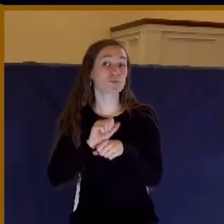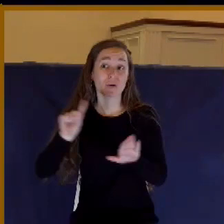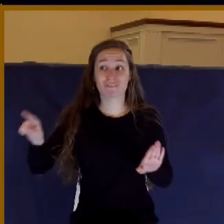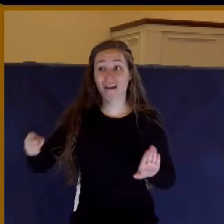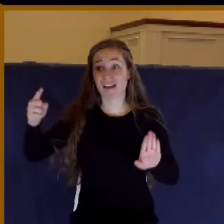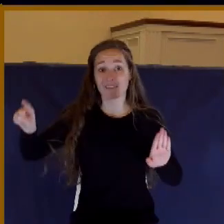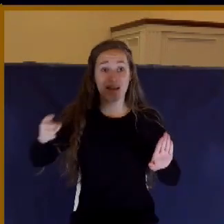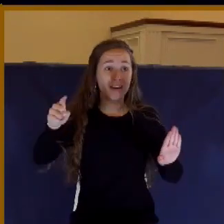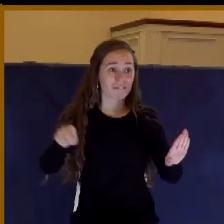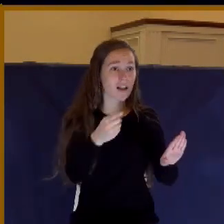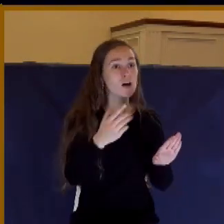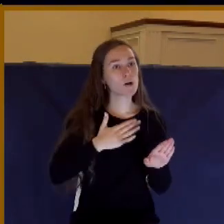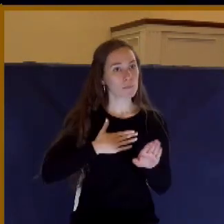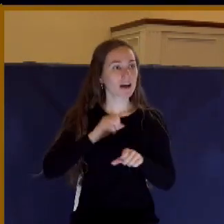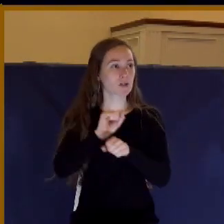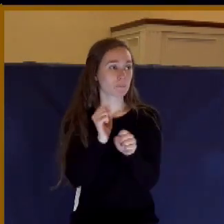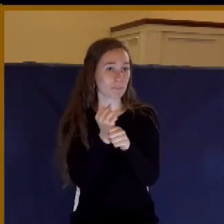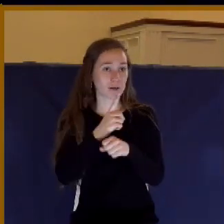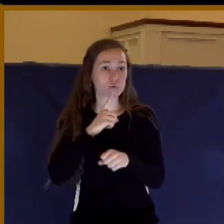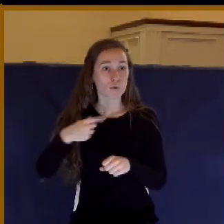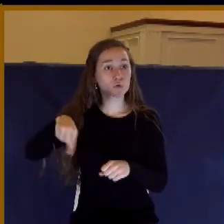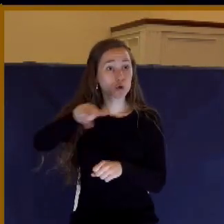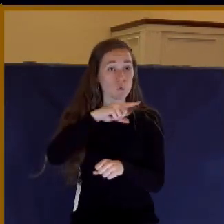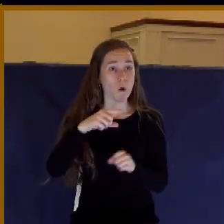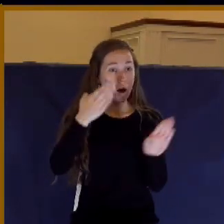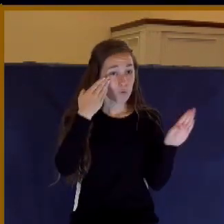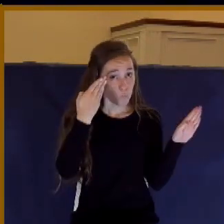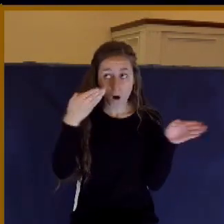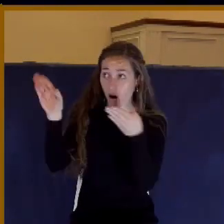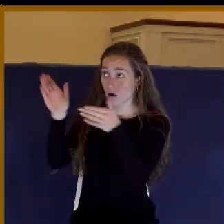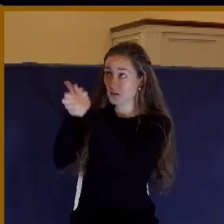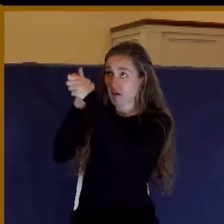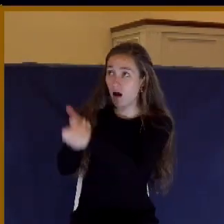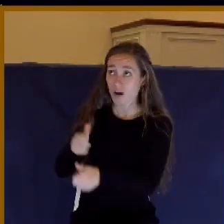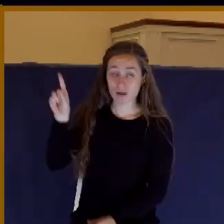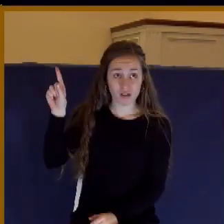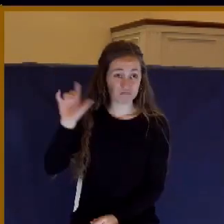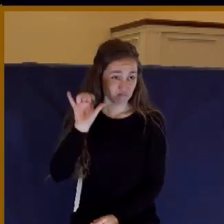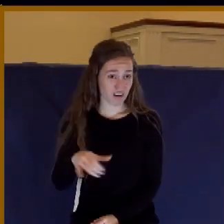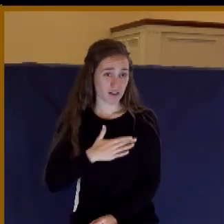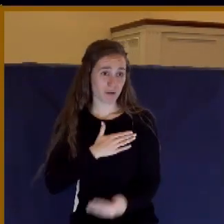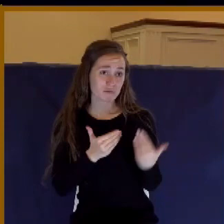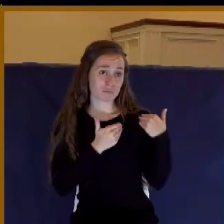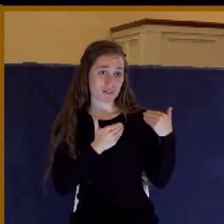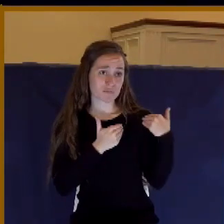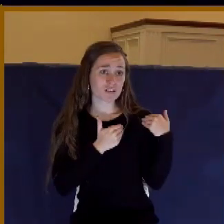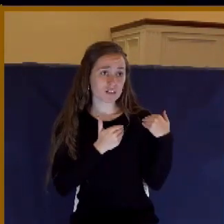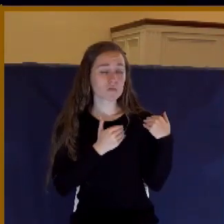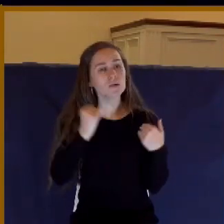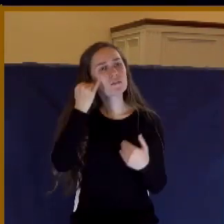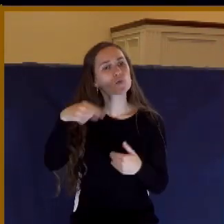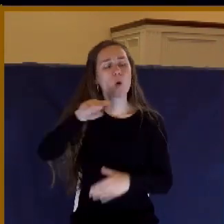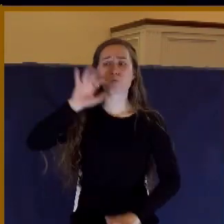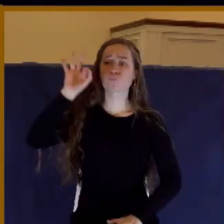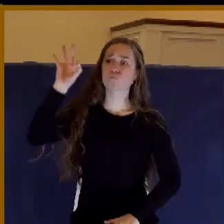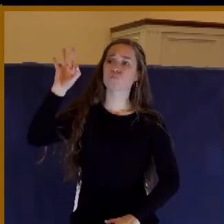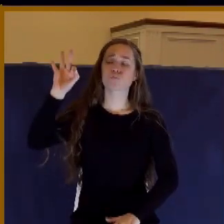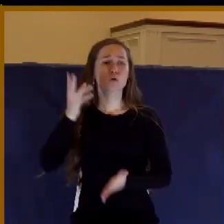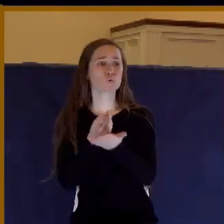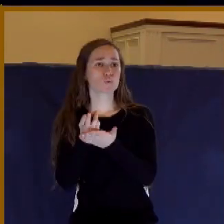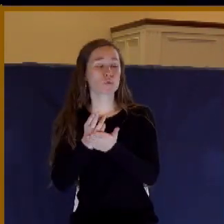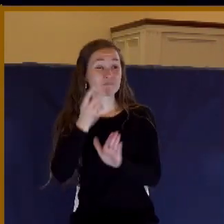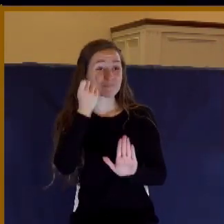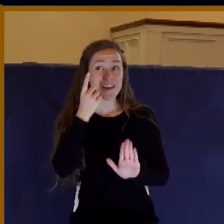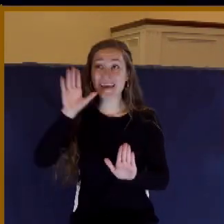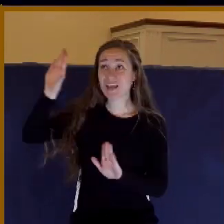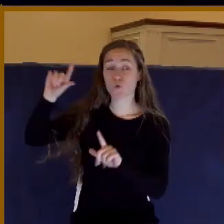It's my job to make sure that you're walking the way the Lord wants you to walk. And if you're just preaching the truth, guess what? The Word of God can be